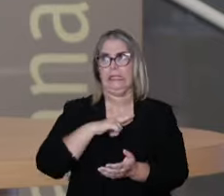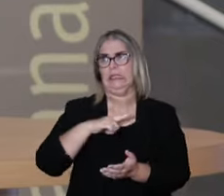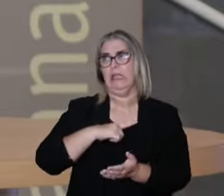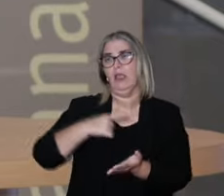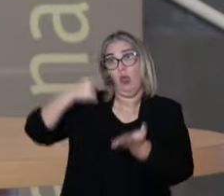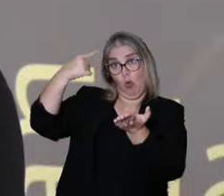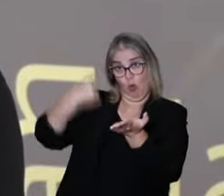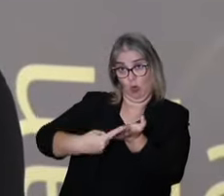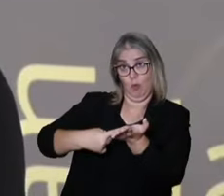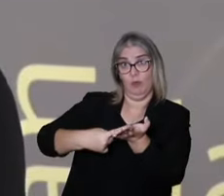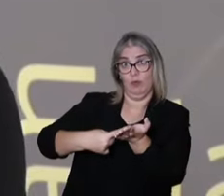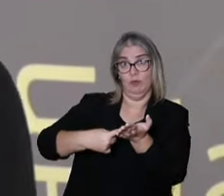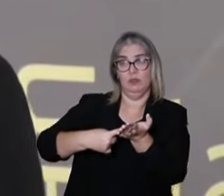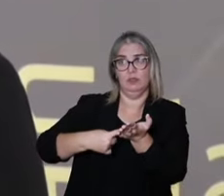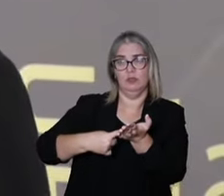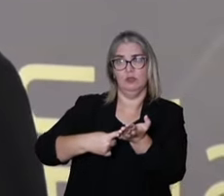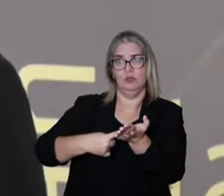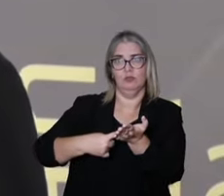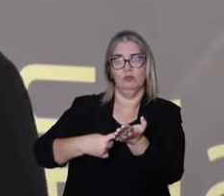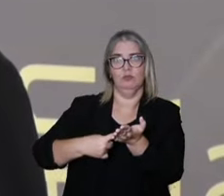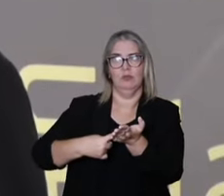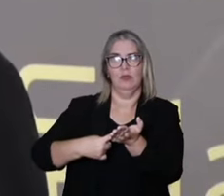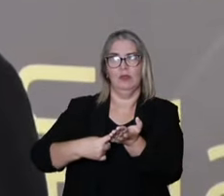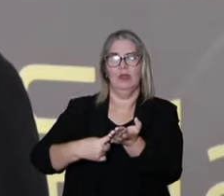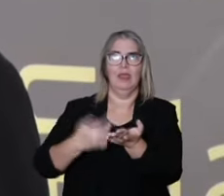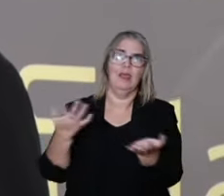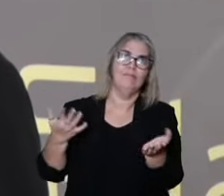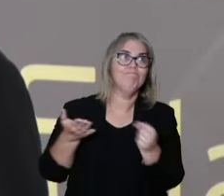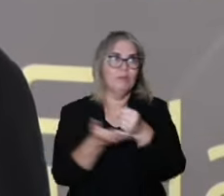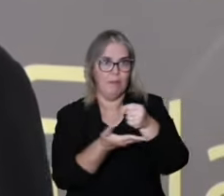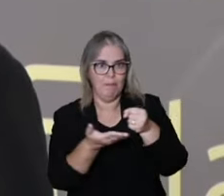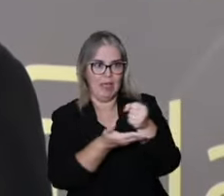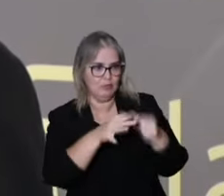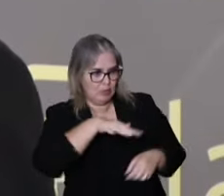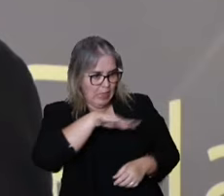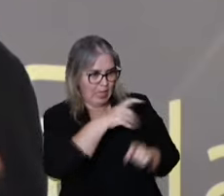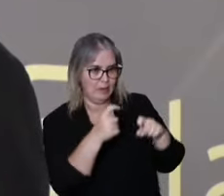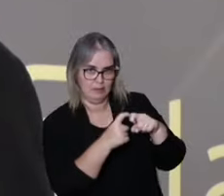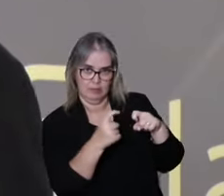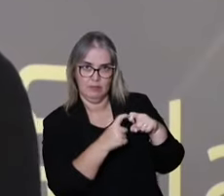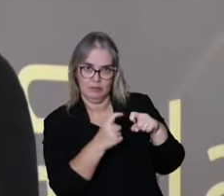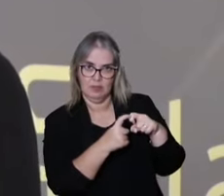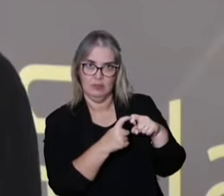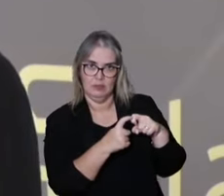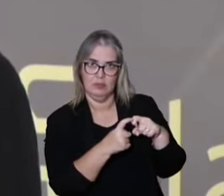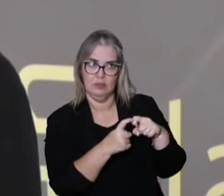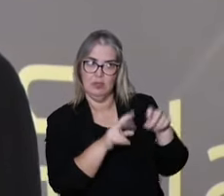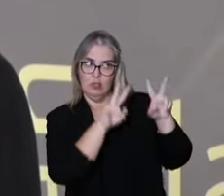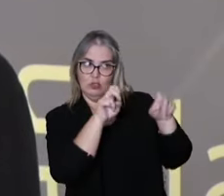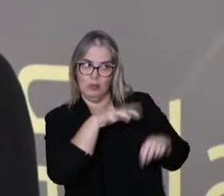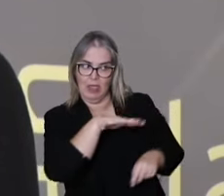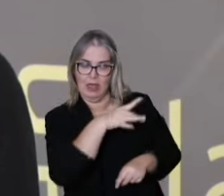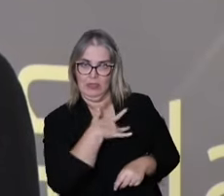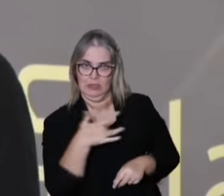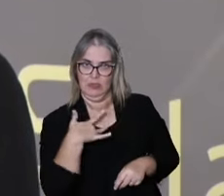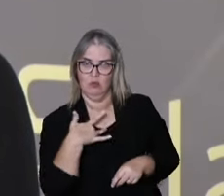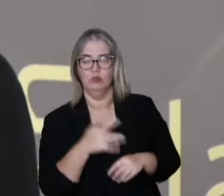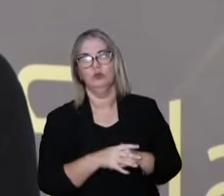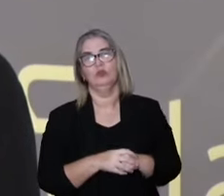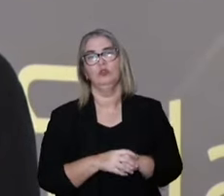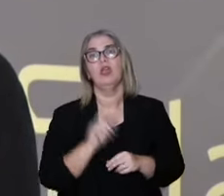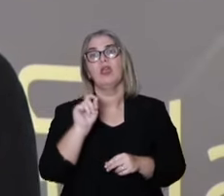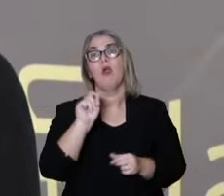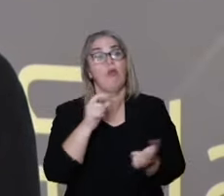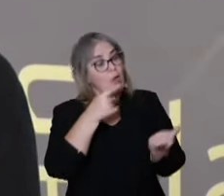there is a commitment, a tacit commitment of medicine and other